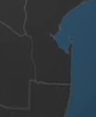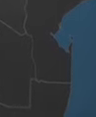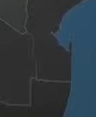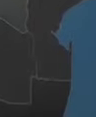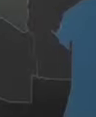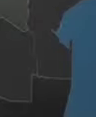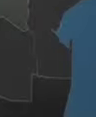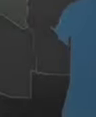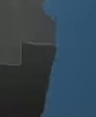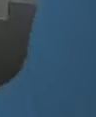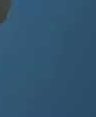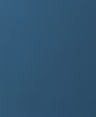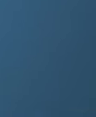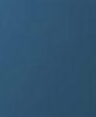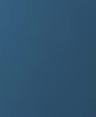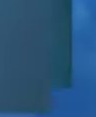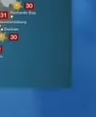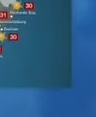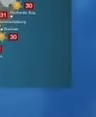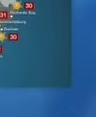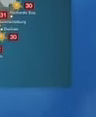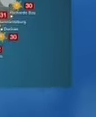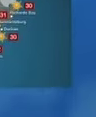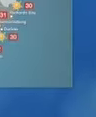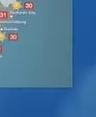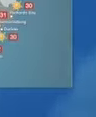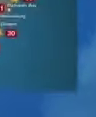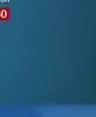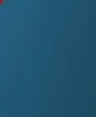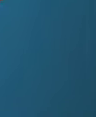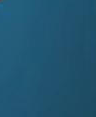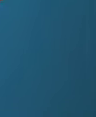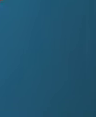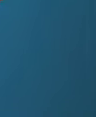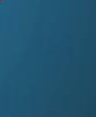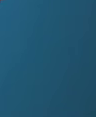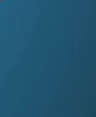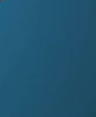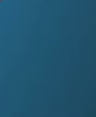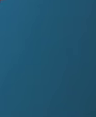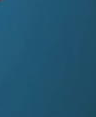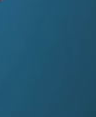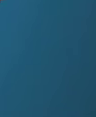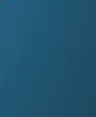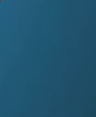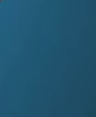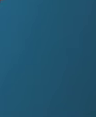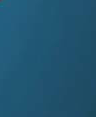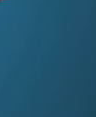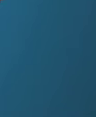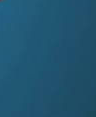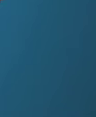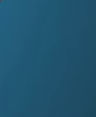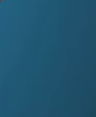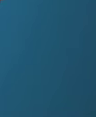stay in the double digits overnight a quick look ahead to your conditions for sunday and while much of the country will be sunny and warm it's going to be hot